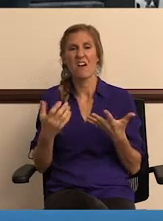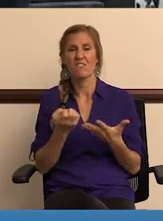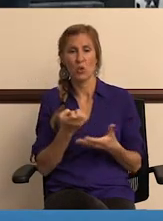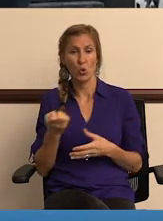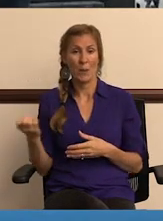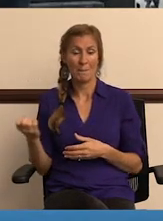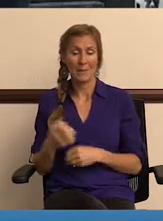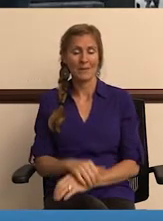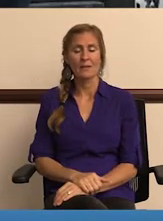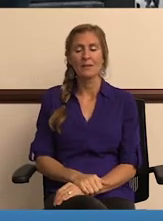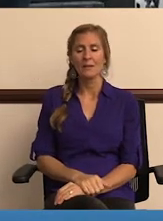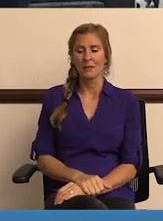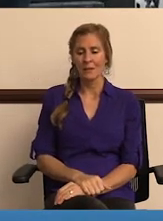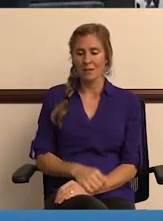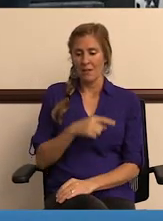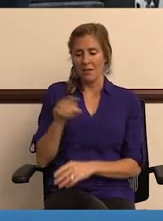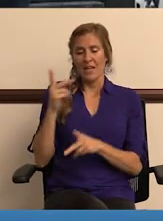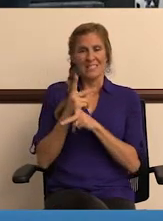equipment.